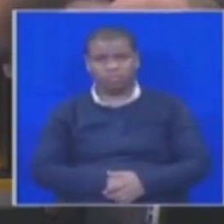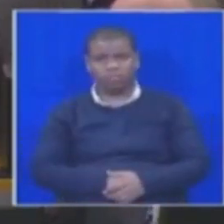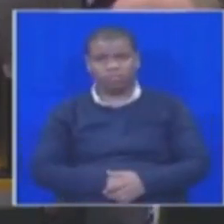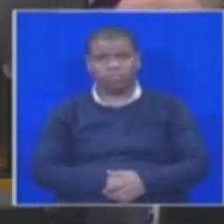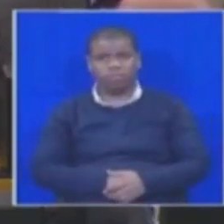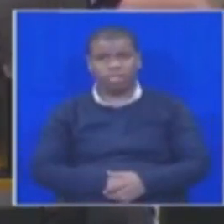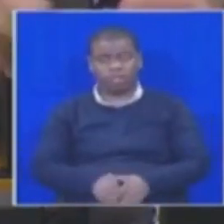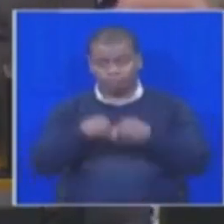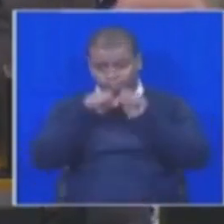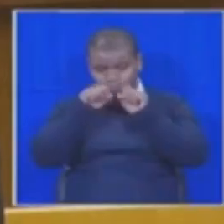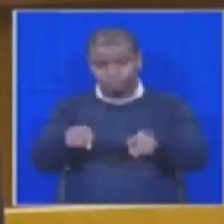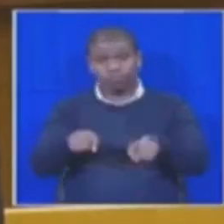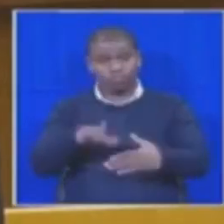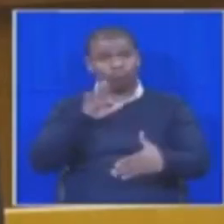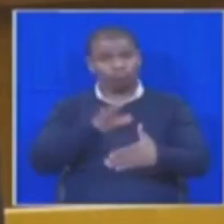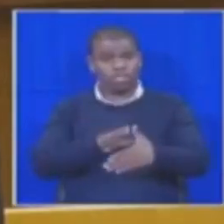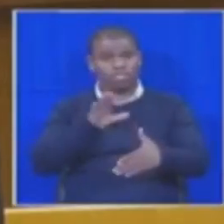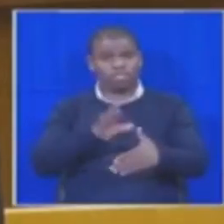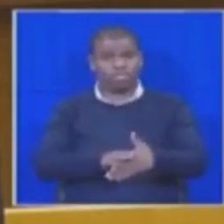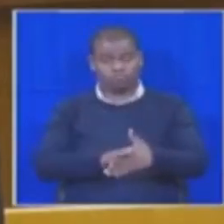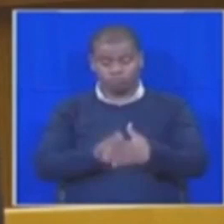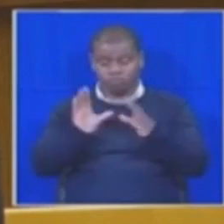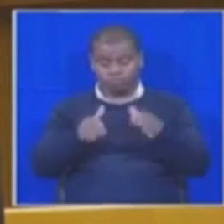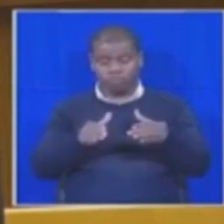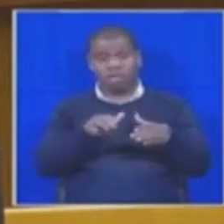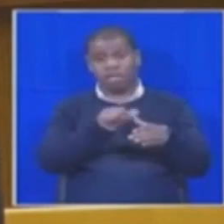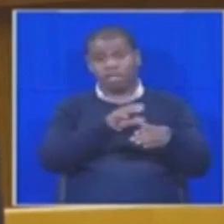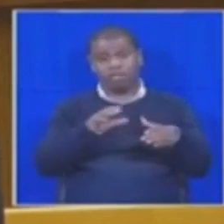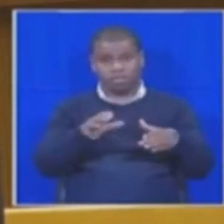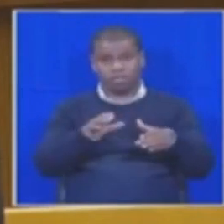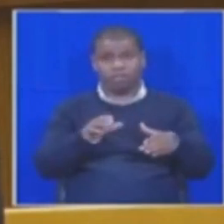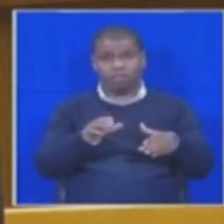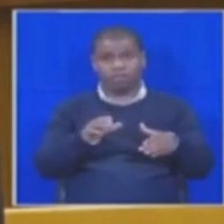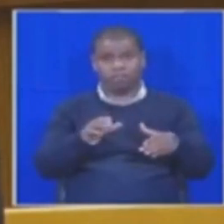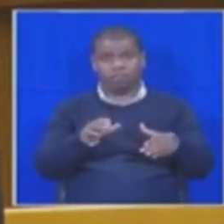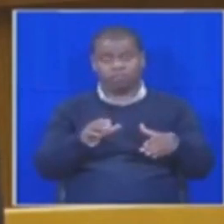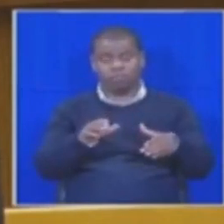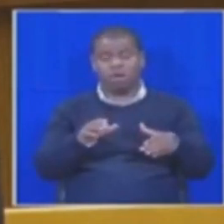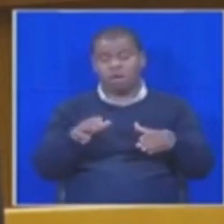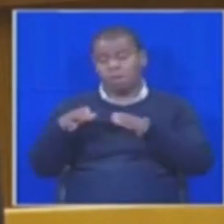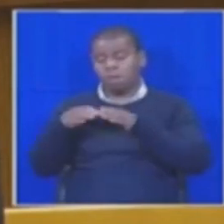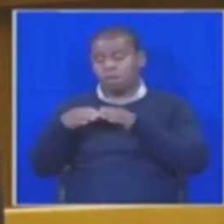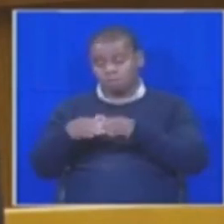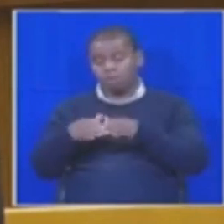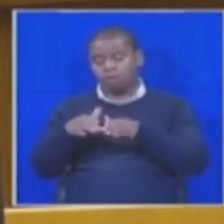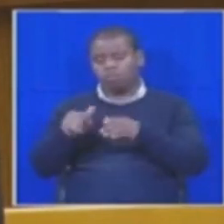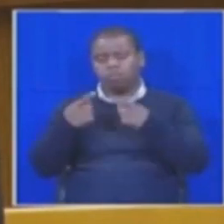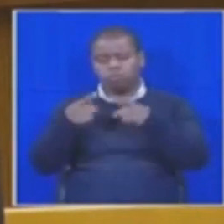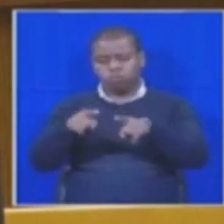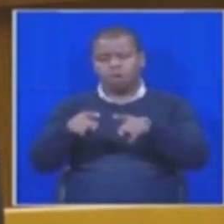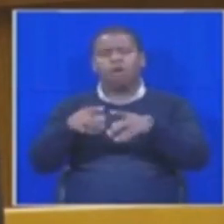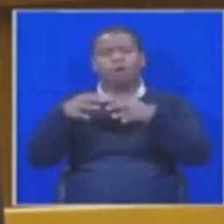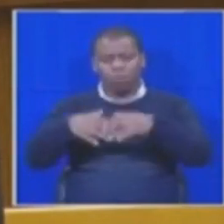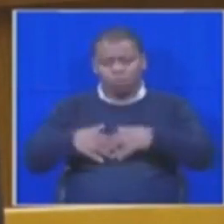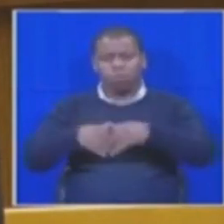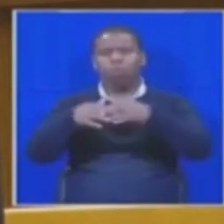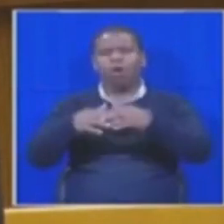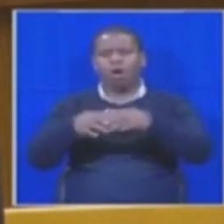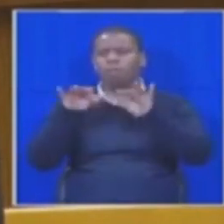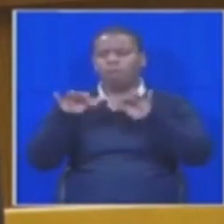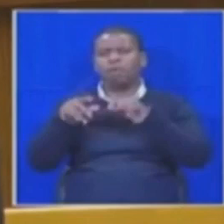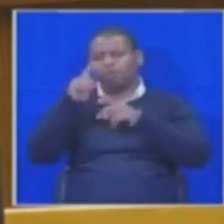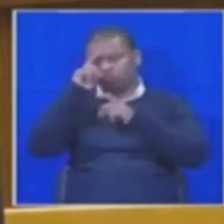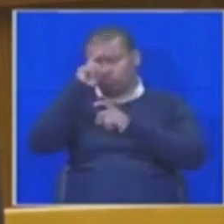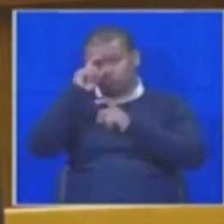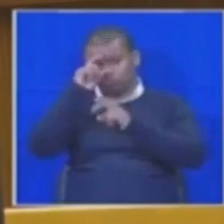the reason the African National Congress has brought our dignity back. This is